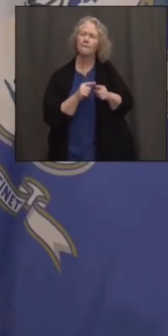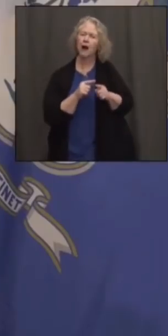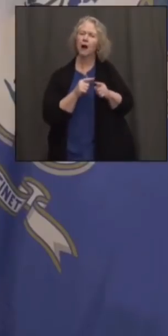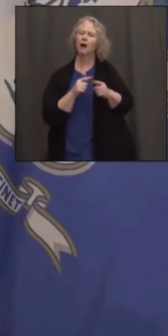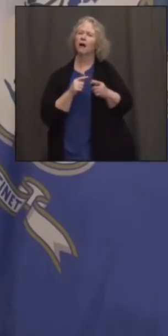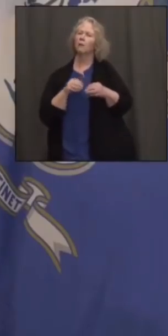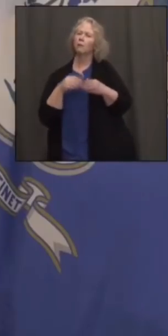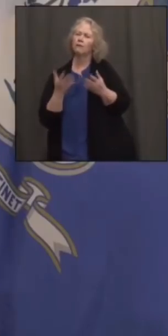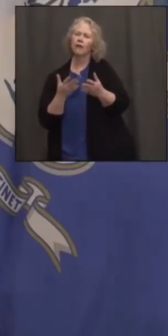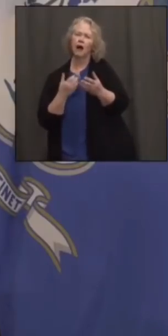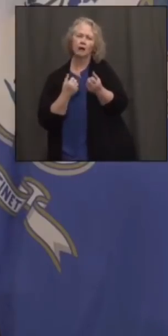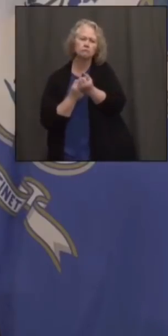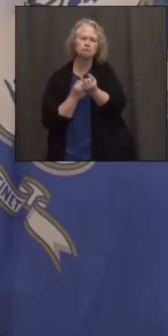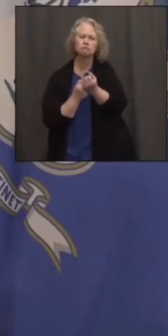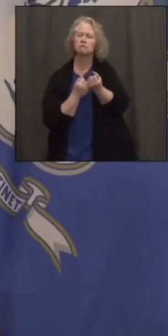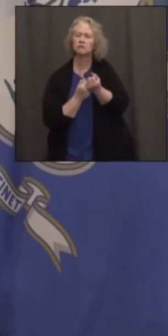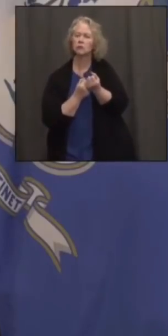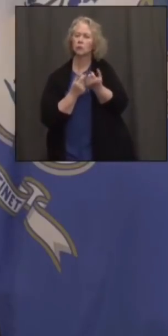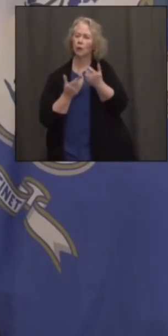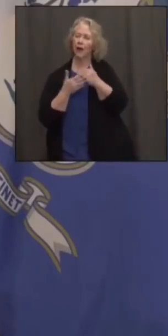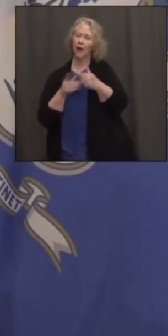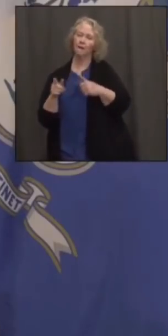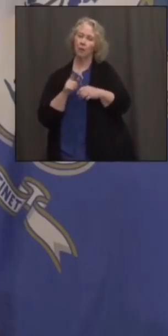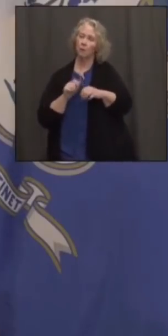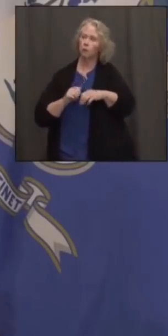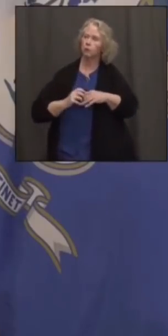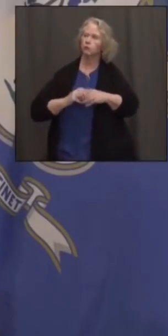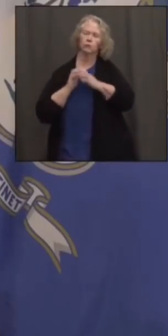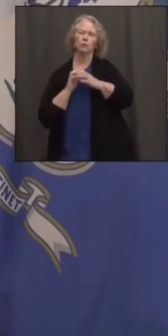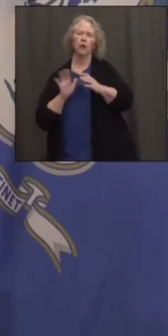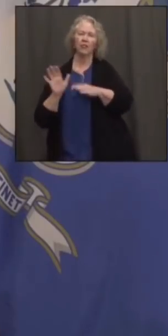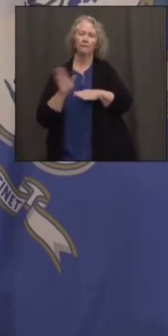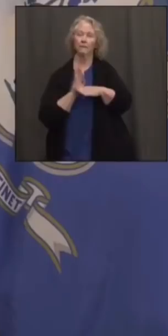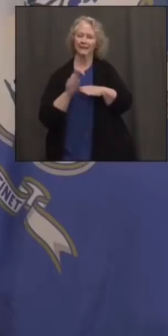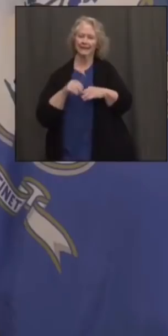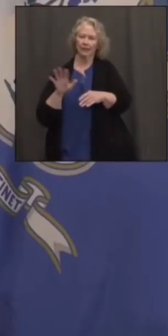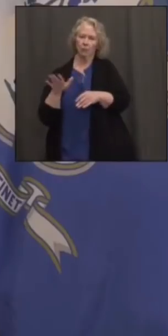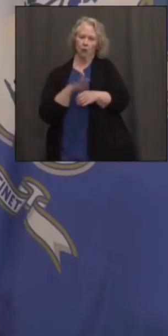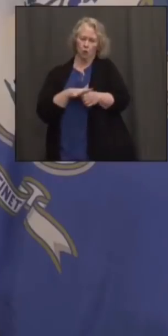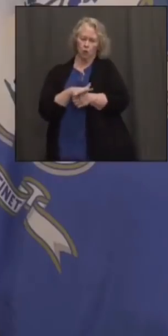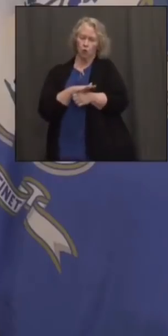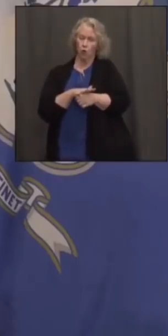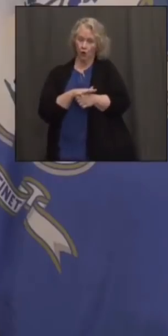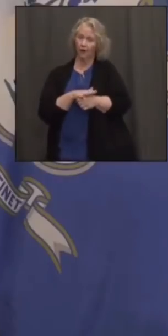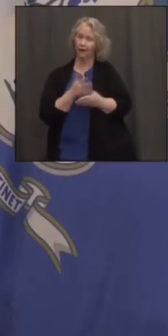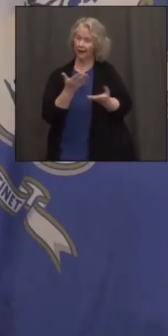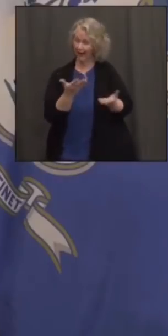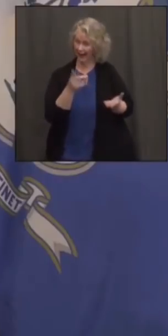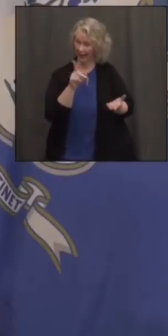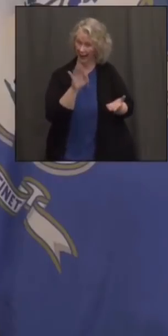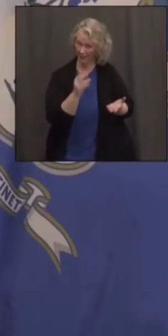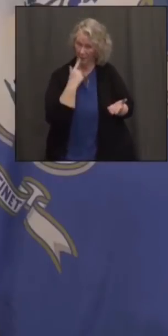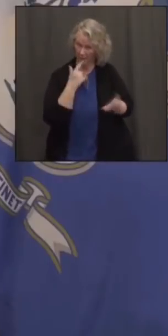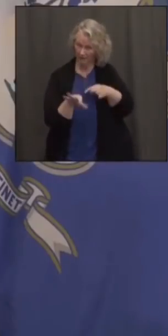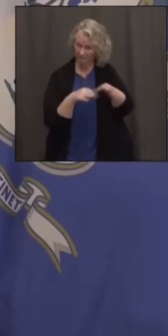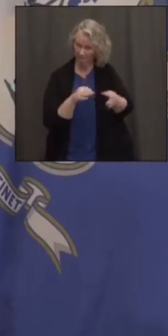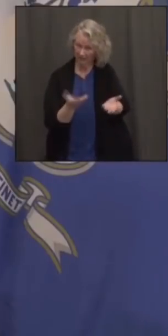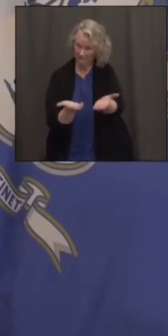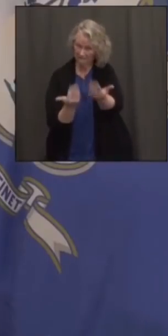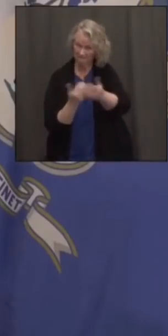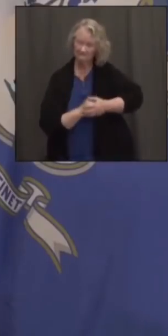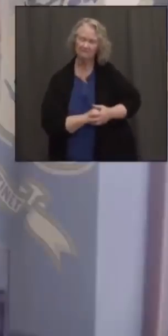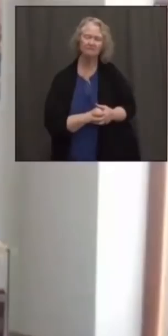of the equity capital people need to help start up a business right in their community. Kim, you have a little experience with this. Any thoughts?